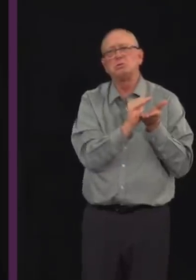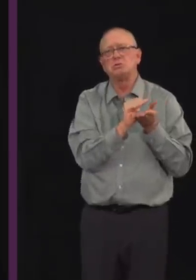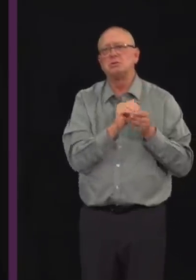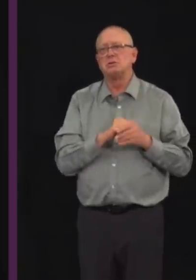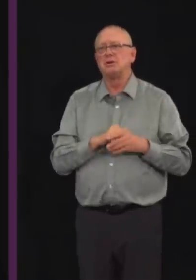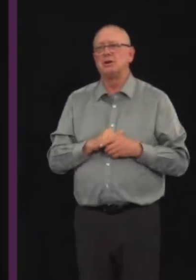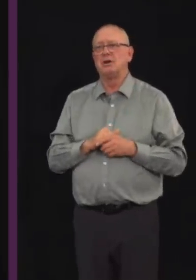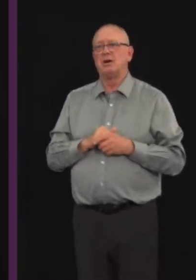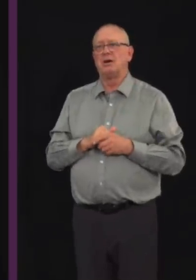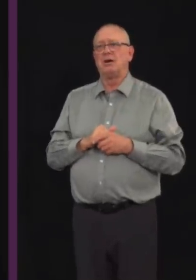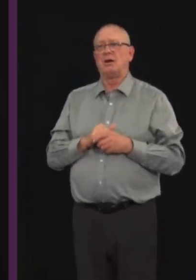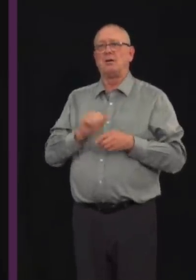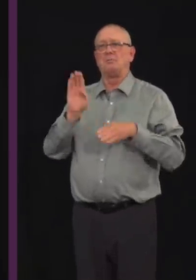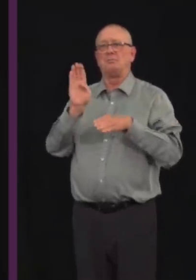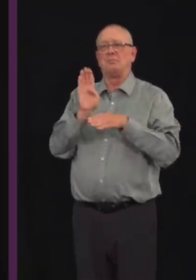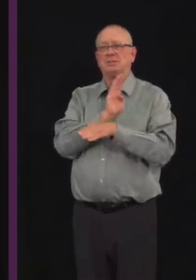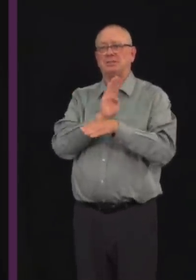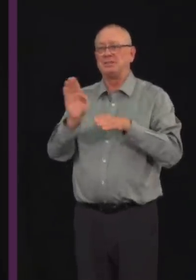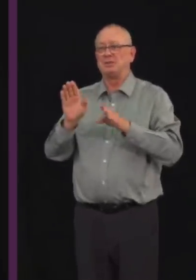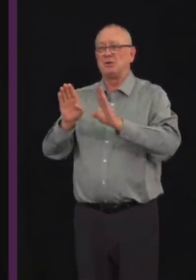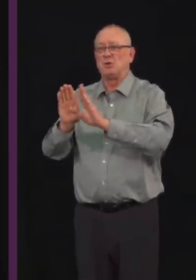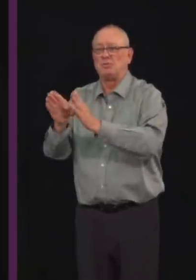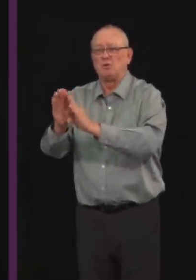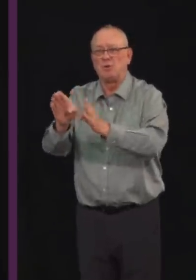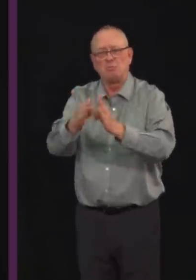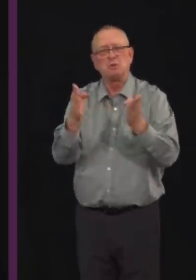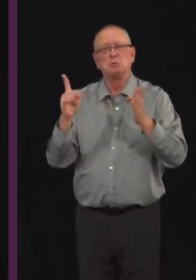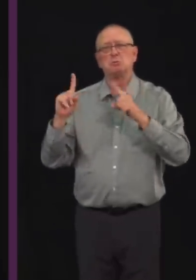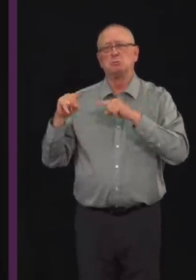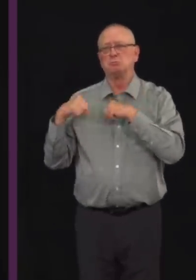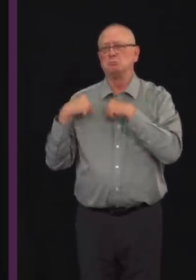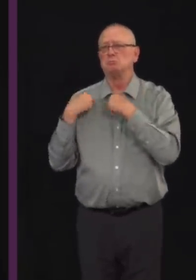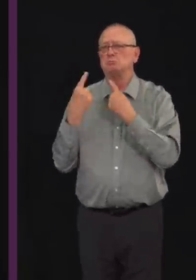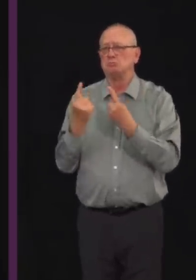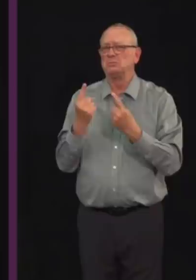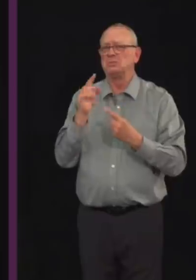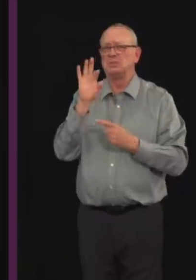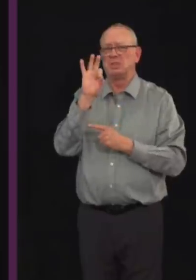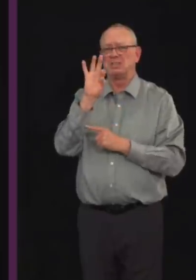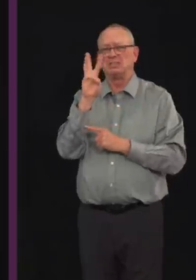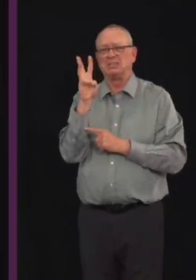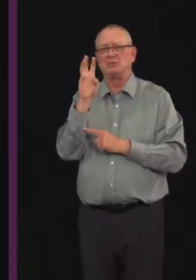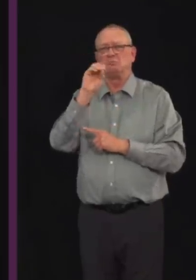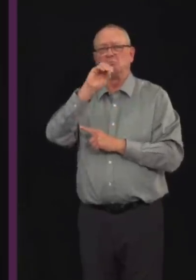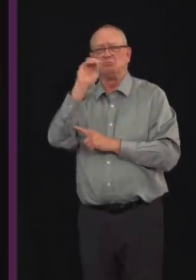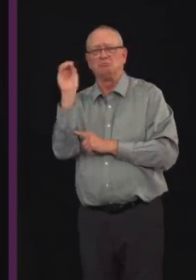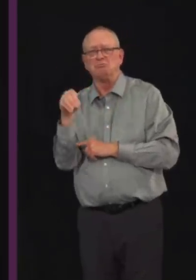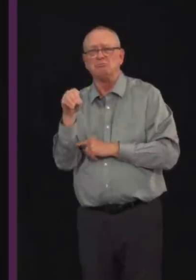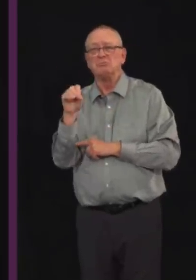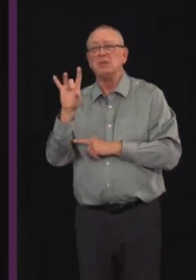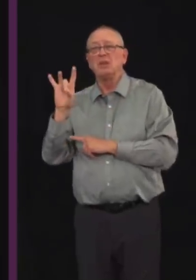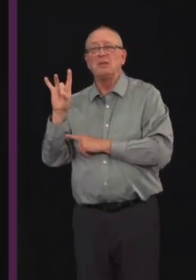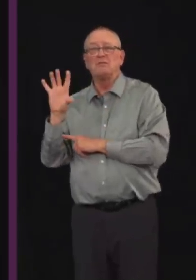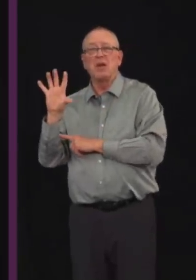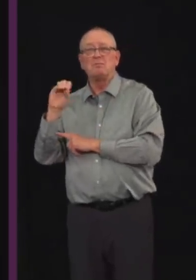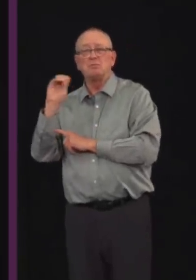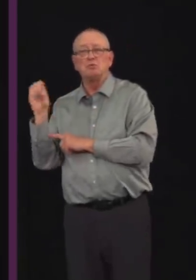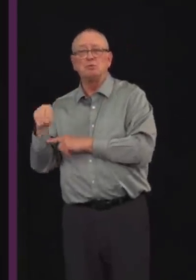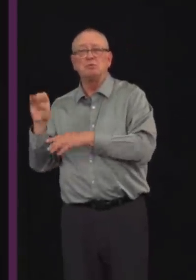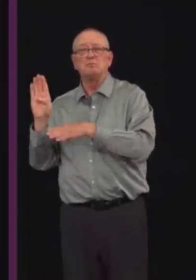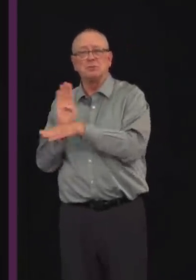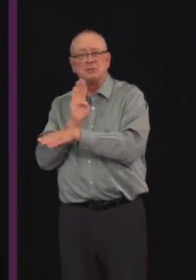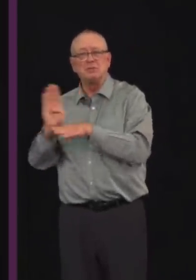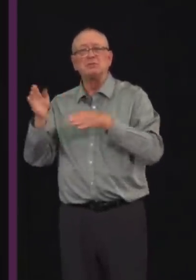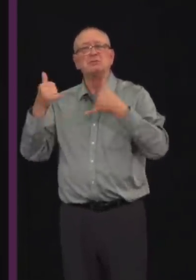economy functioning. 85% of businesses were able to continue operating. And our lives were not as severely curtailed as elsewhere.